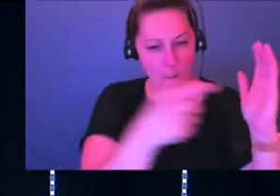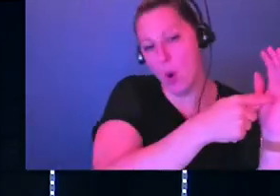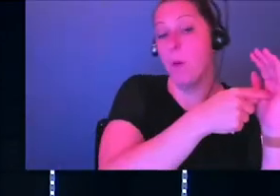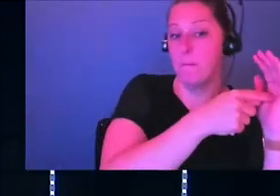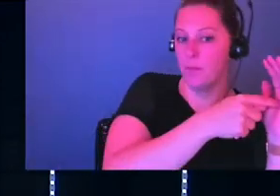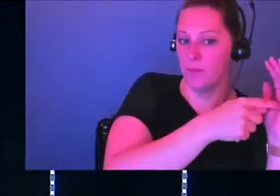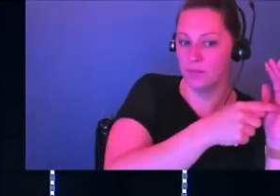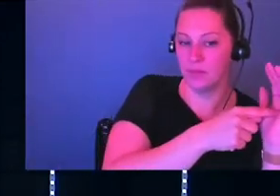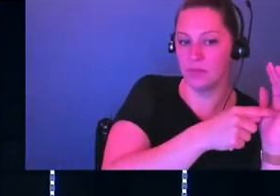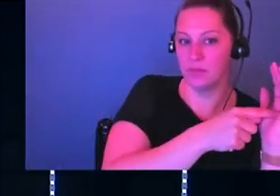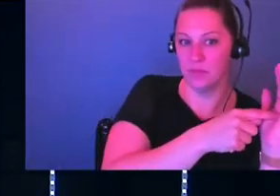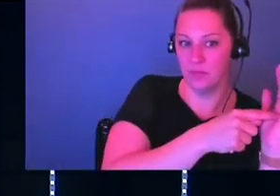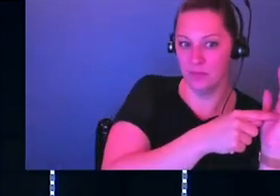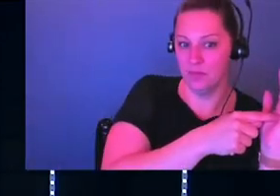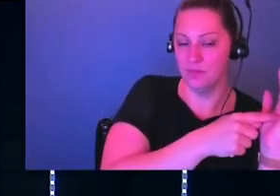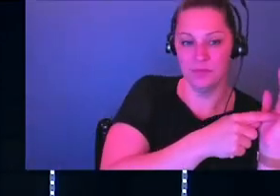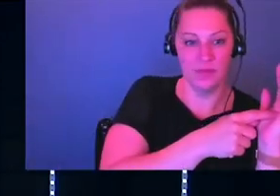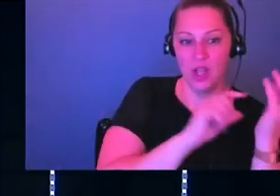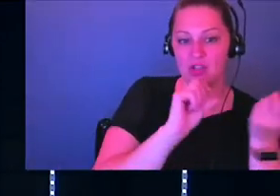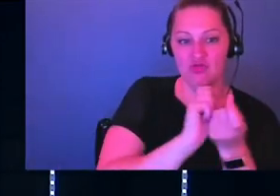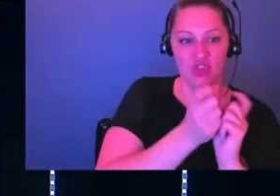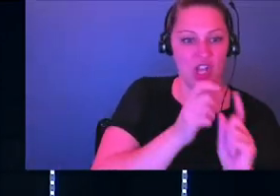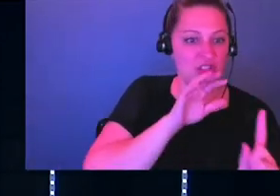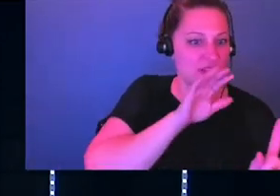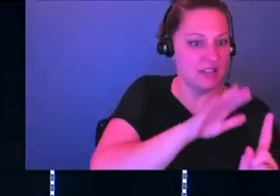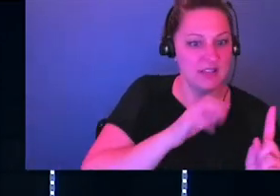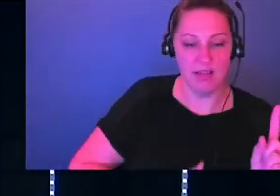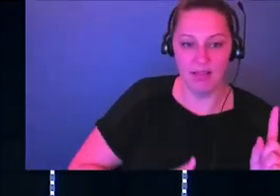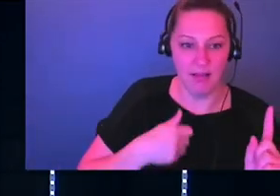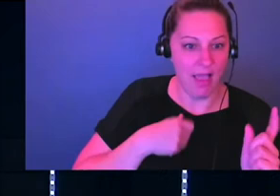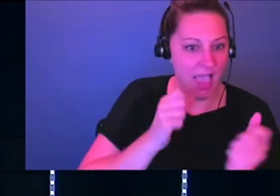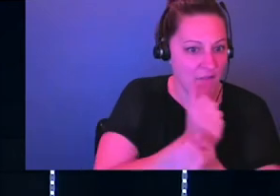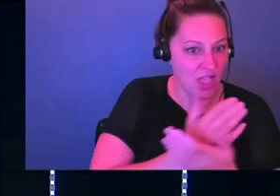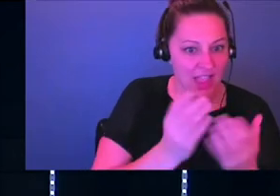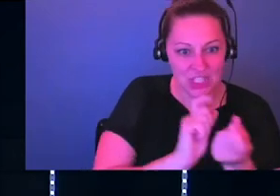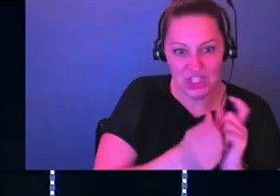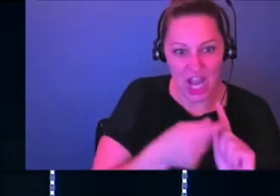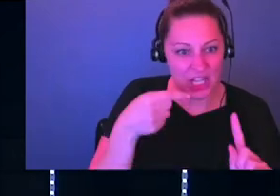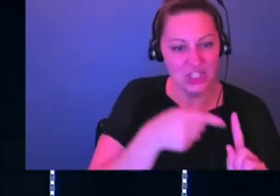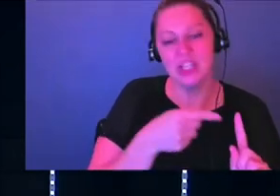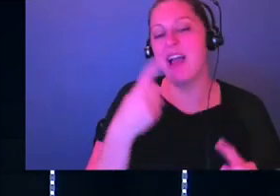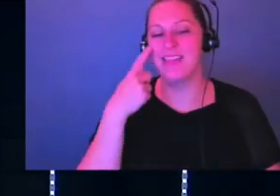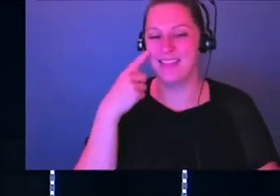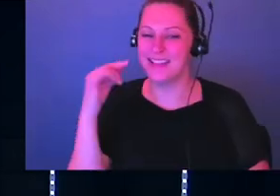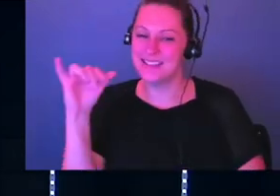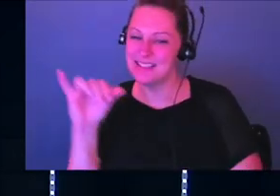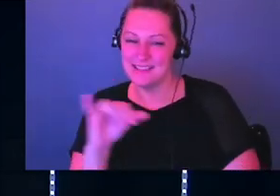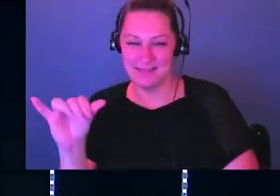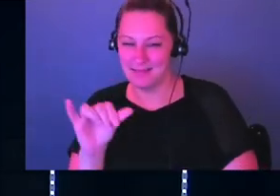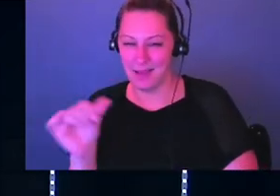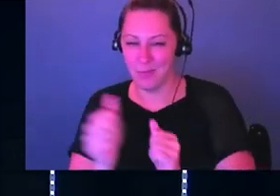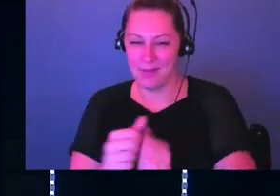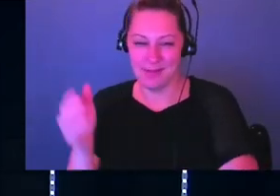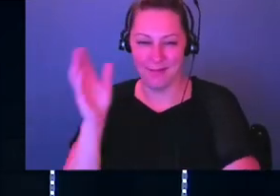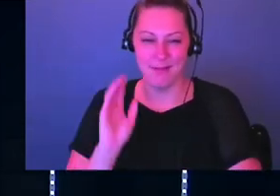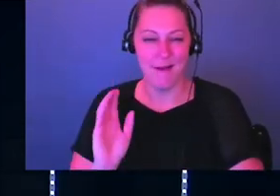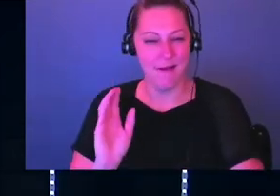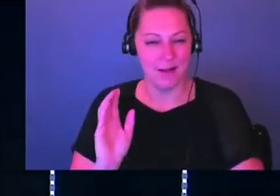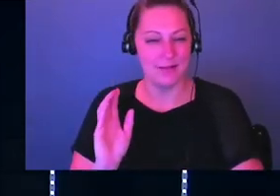And so much more, it like changes everything for Smalls. really cool. But I, that's a silly example, but I believe that's exactly what God wants to do for us.